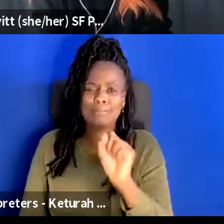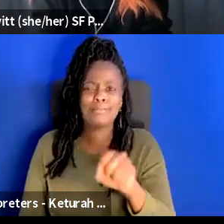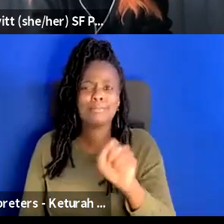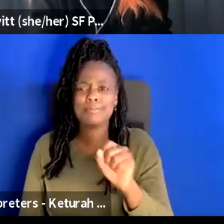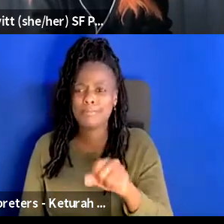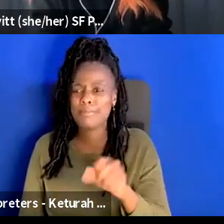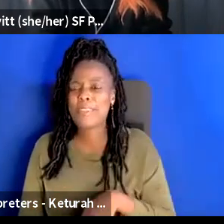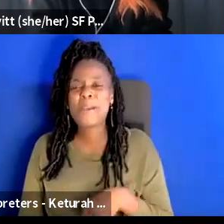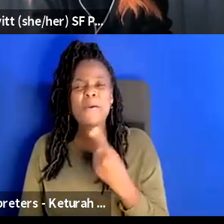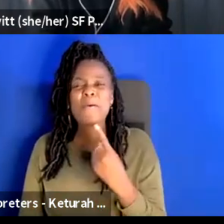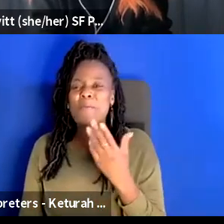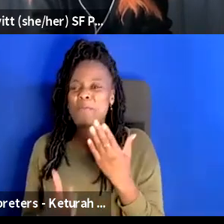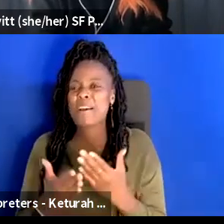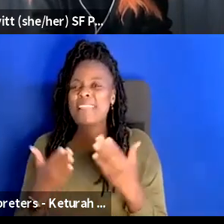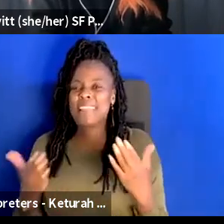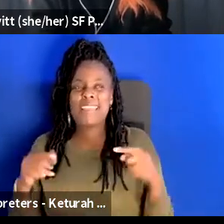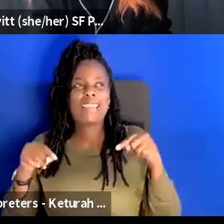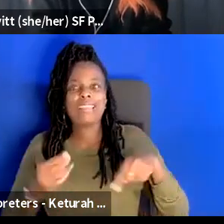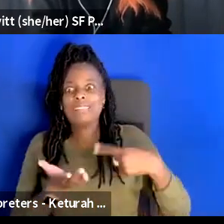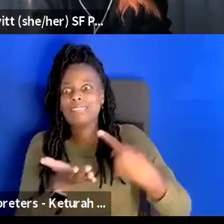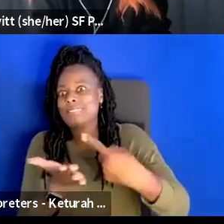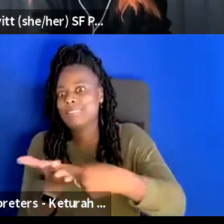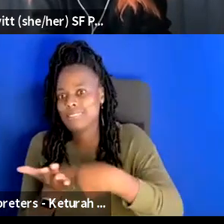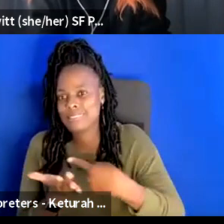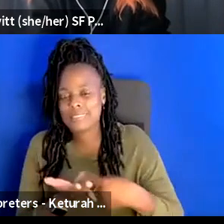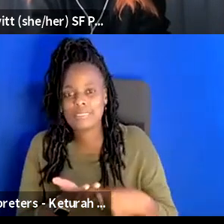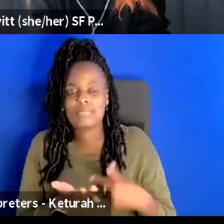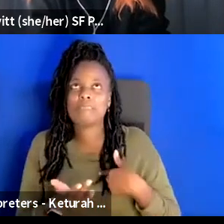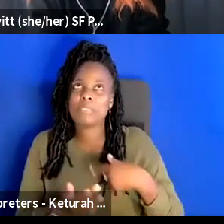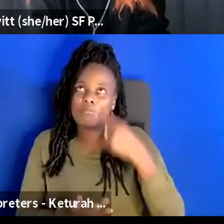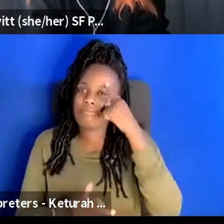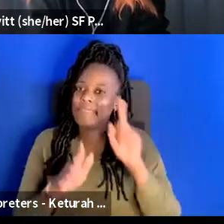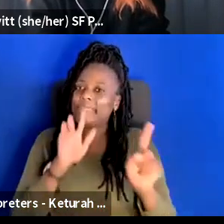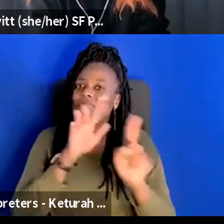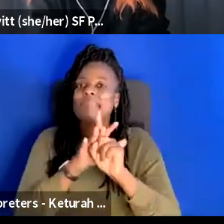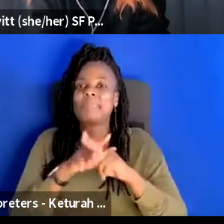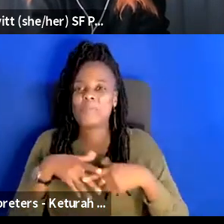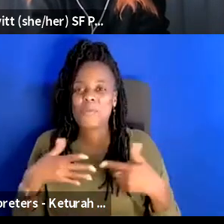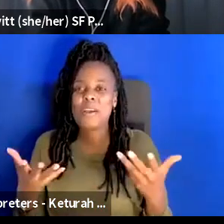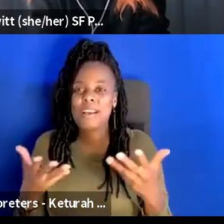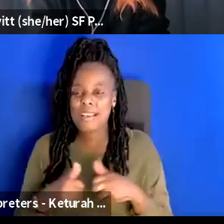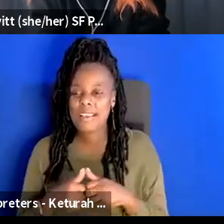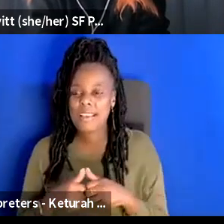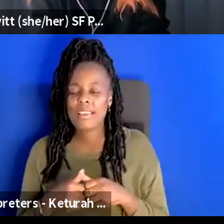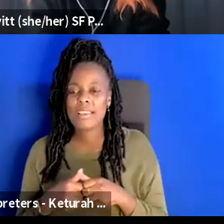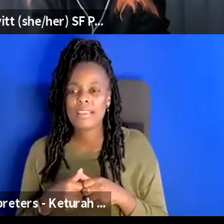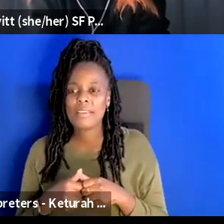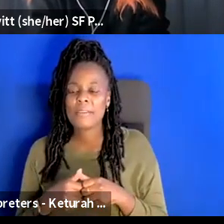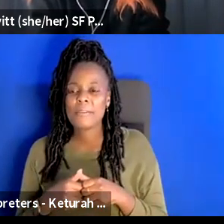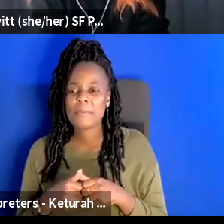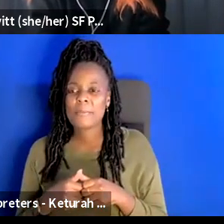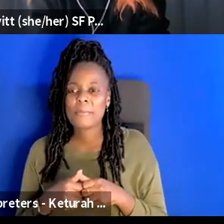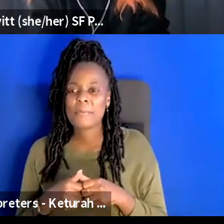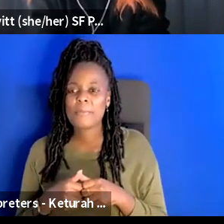the things that this that this conversation in general brings up to me is um imagined uh